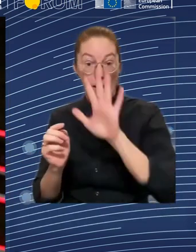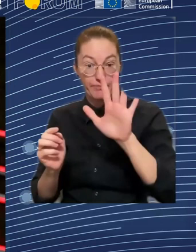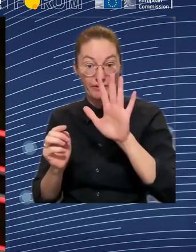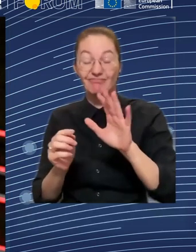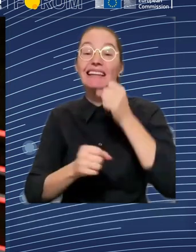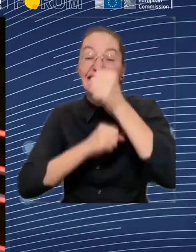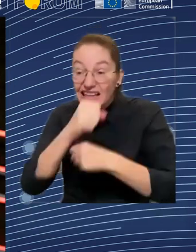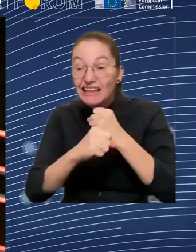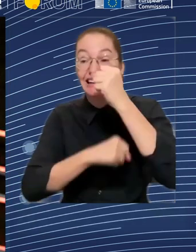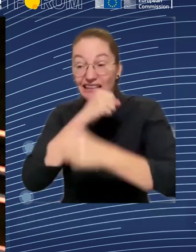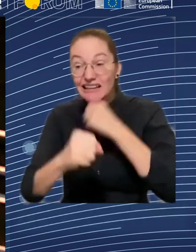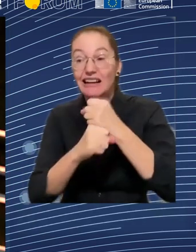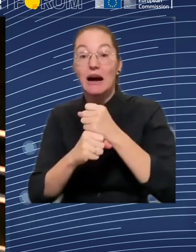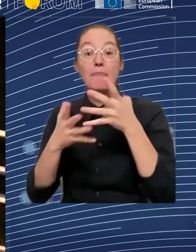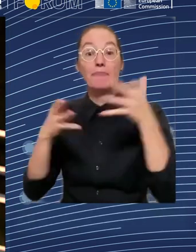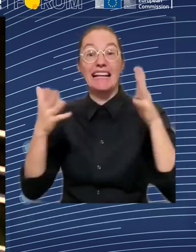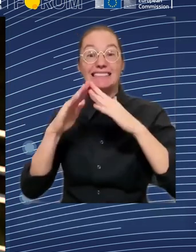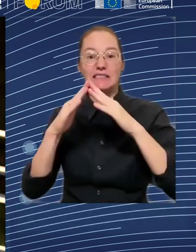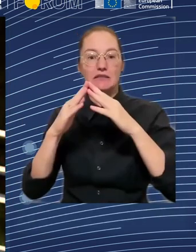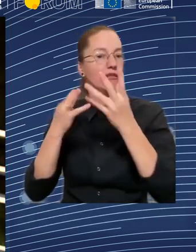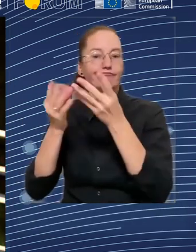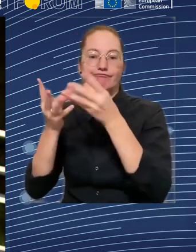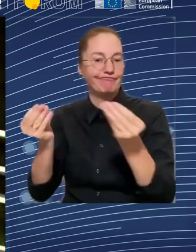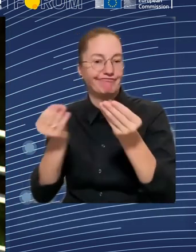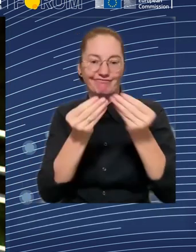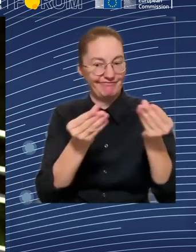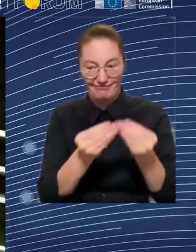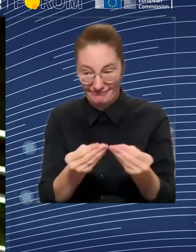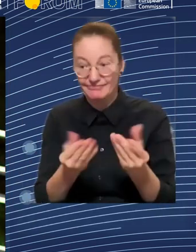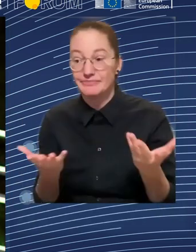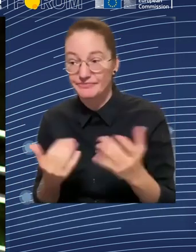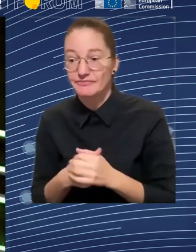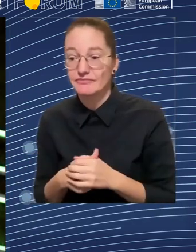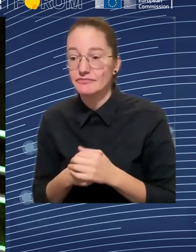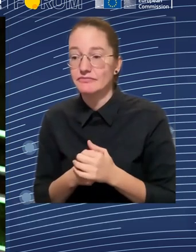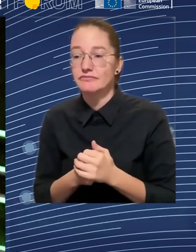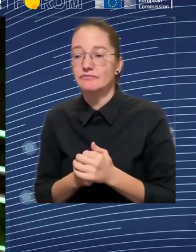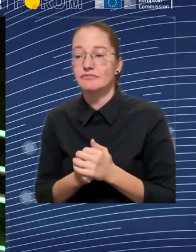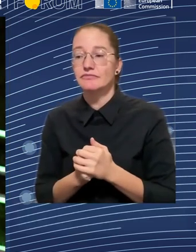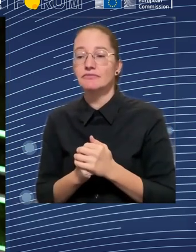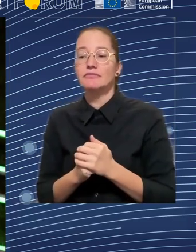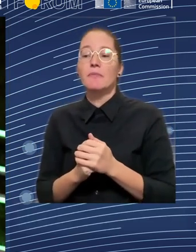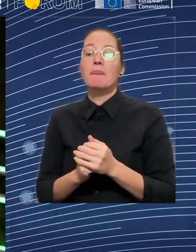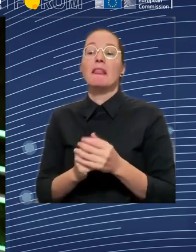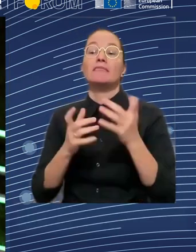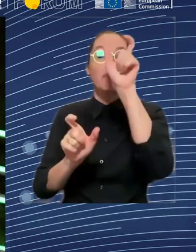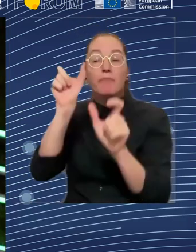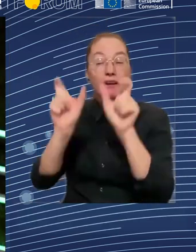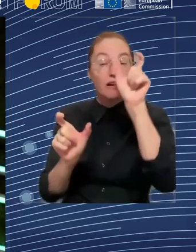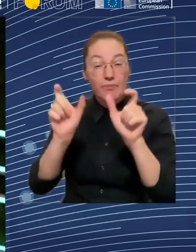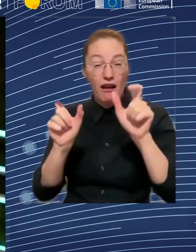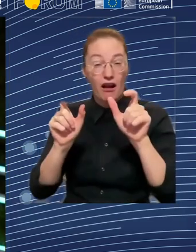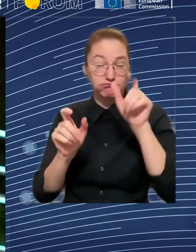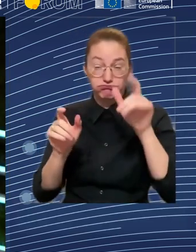-level group report, is that we should have some kind of a golden rule to think about social investment. So, the kind of social